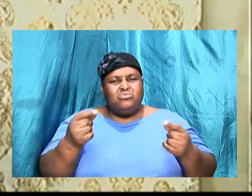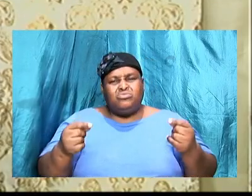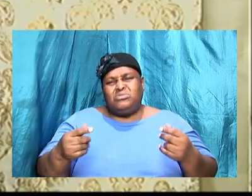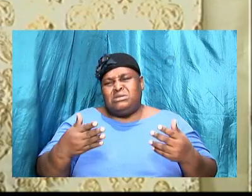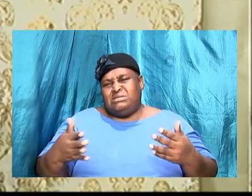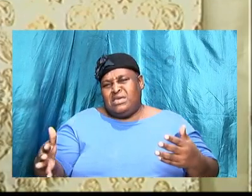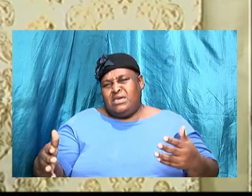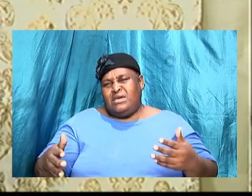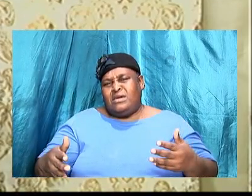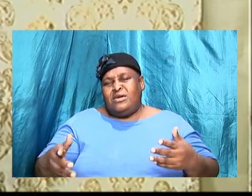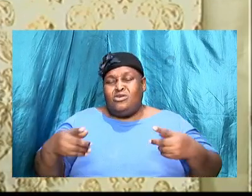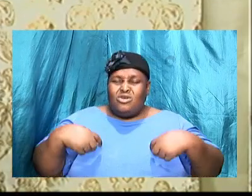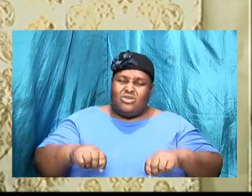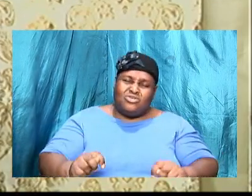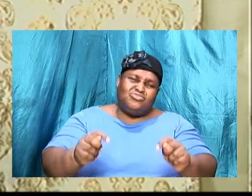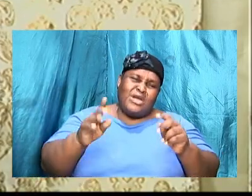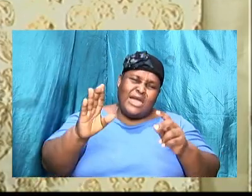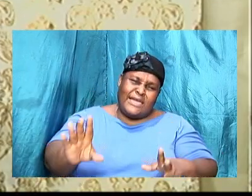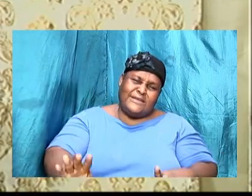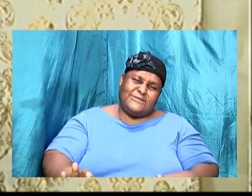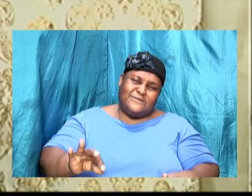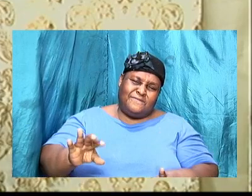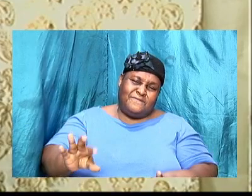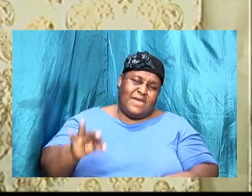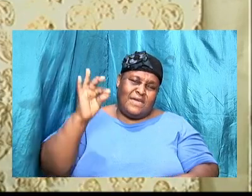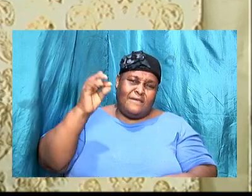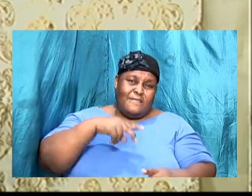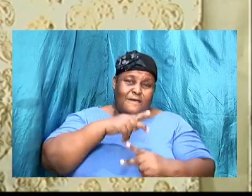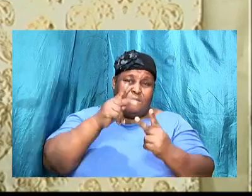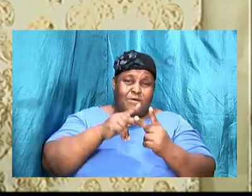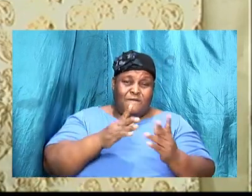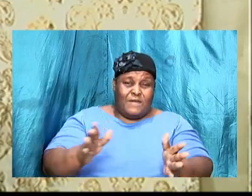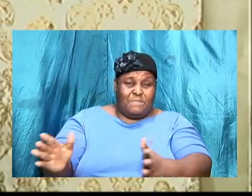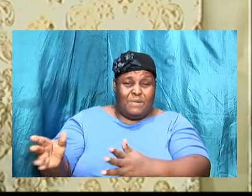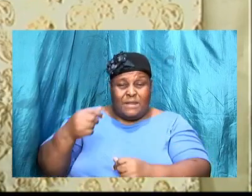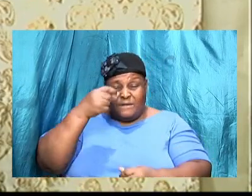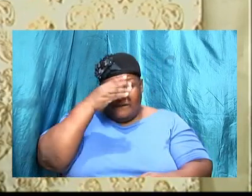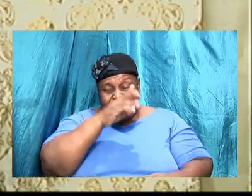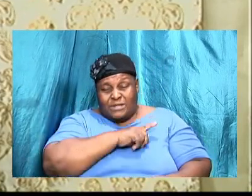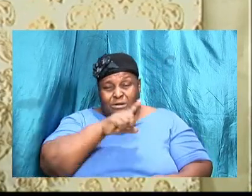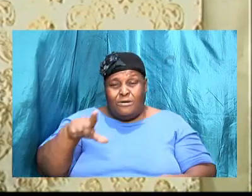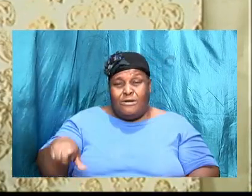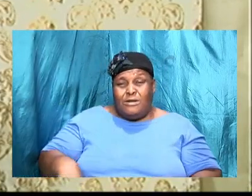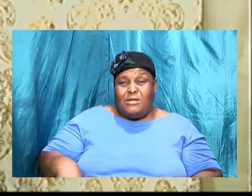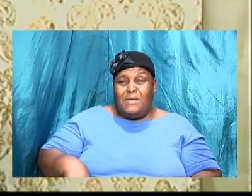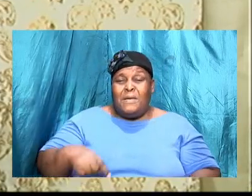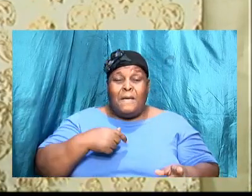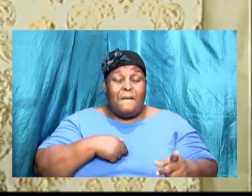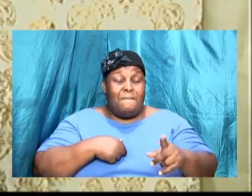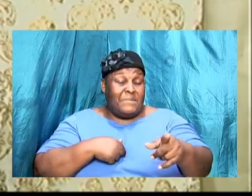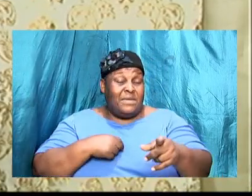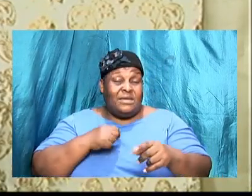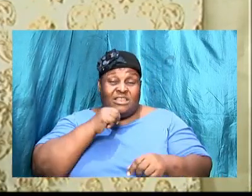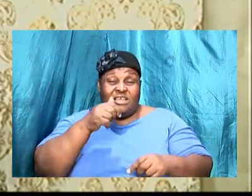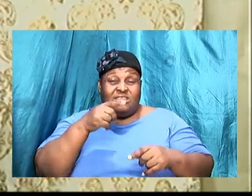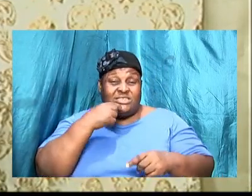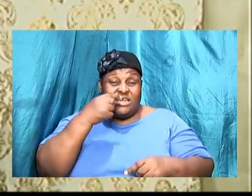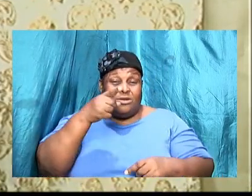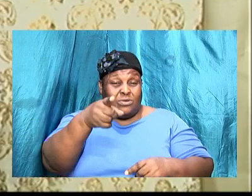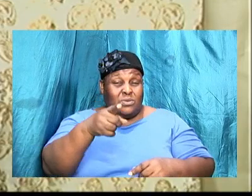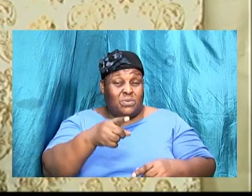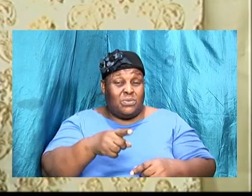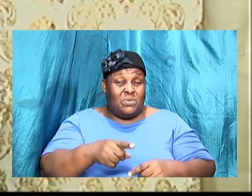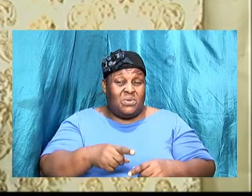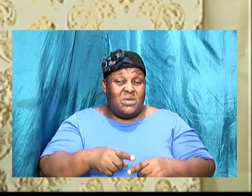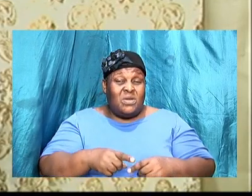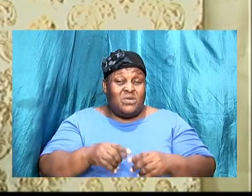try and find the perfect plan of the Lord I am not telling you to fleece God because fleece sometimes if you study